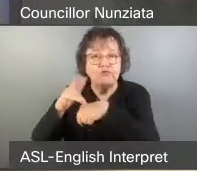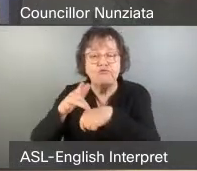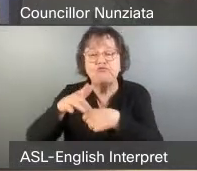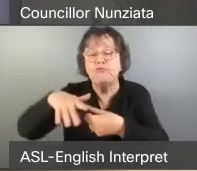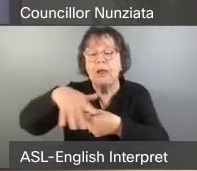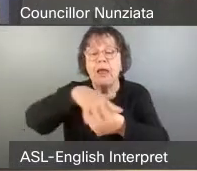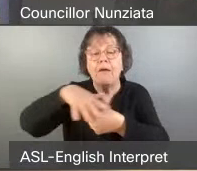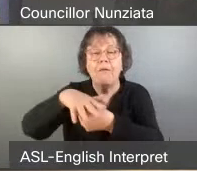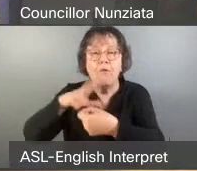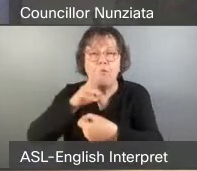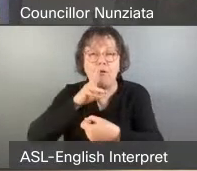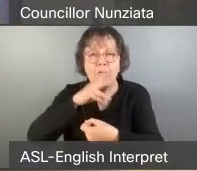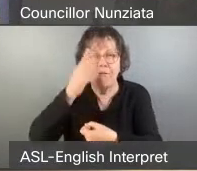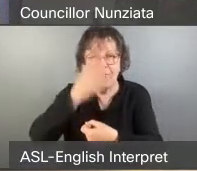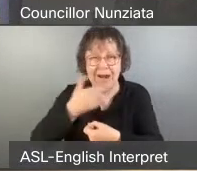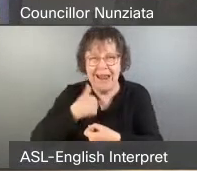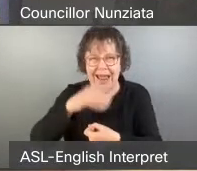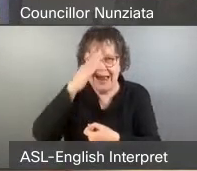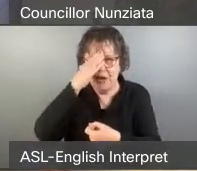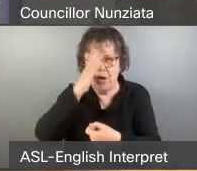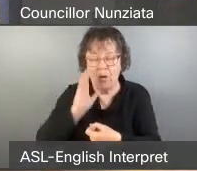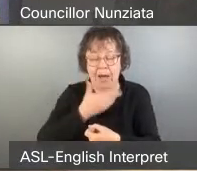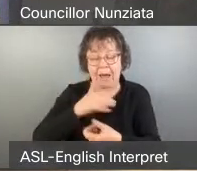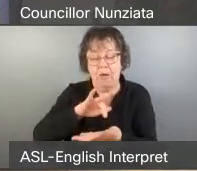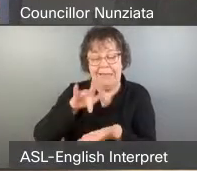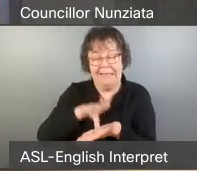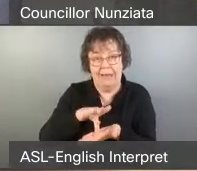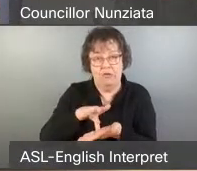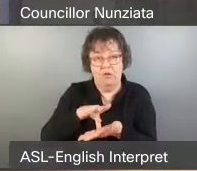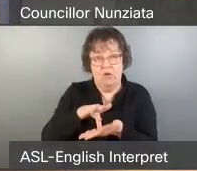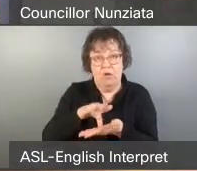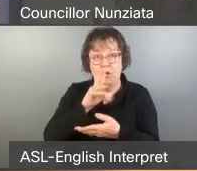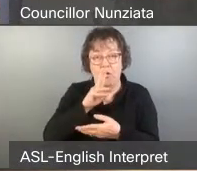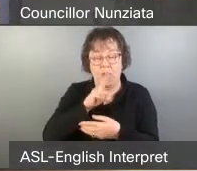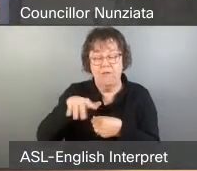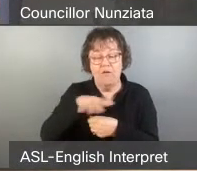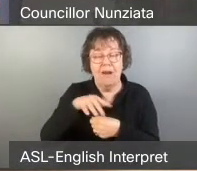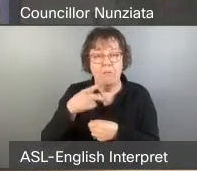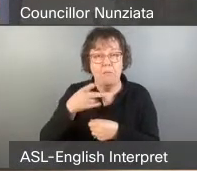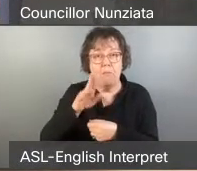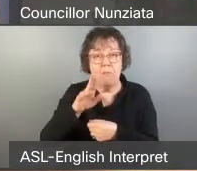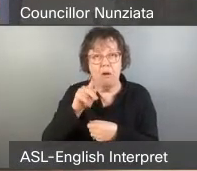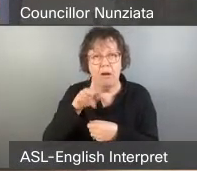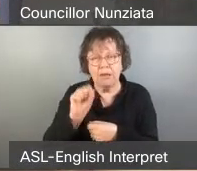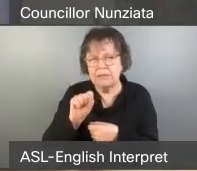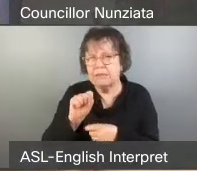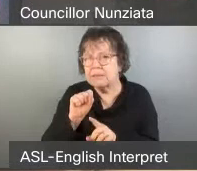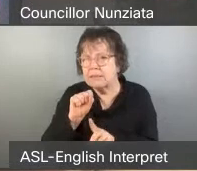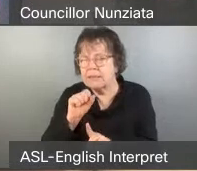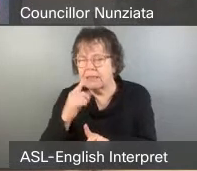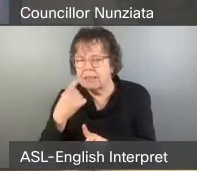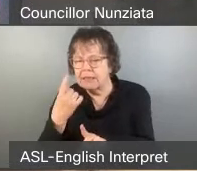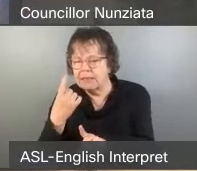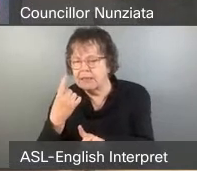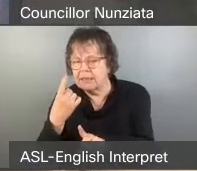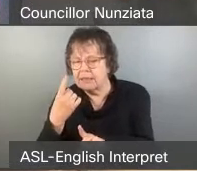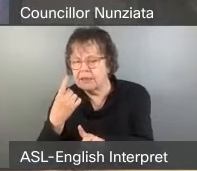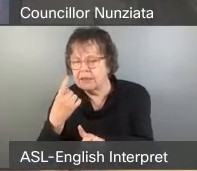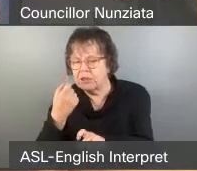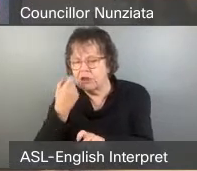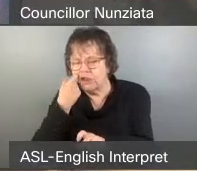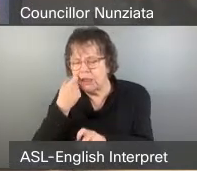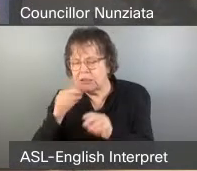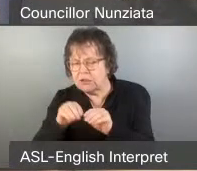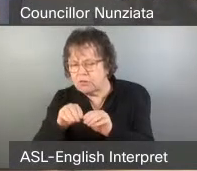our own central waterfront parks, we know this year from some cell phone data we were able to just release with our annual pedestrian counts. We